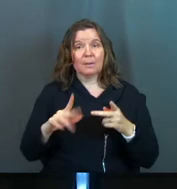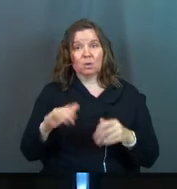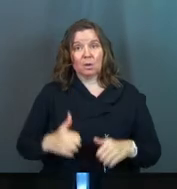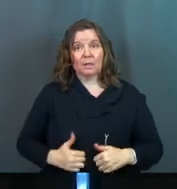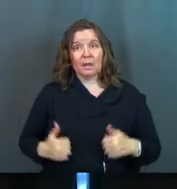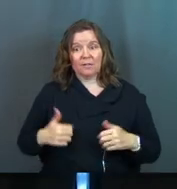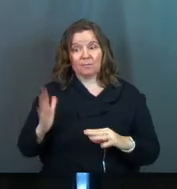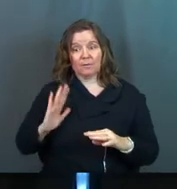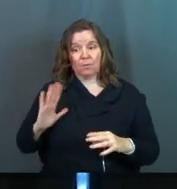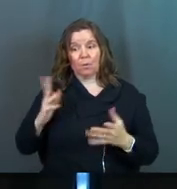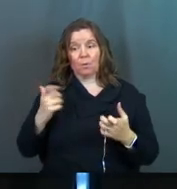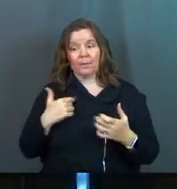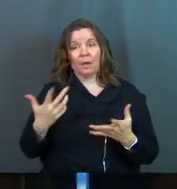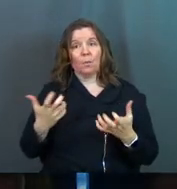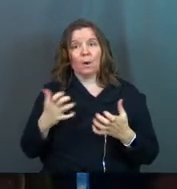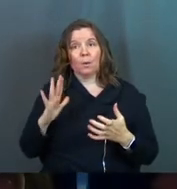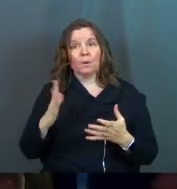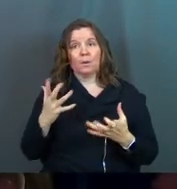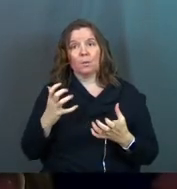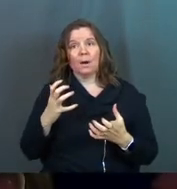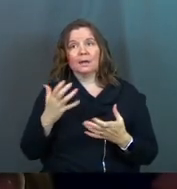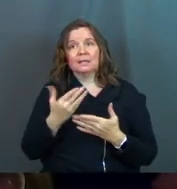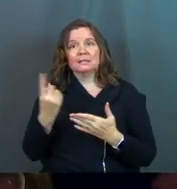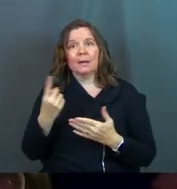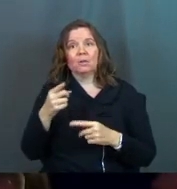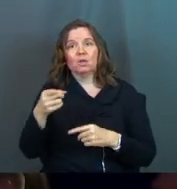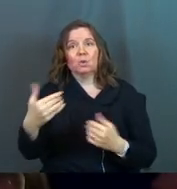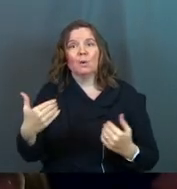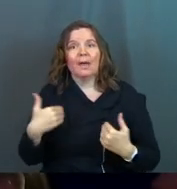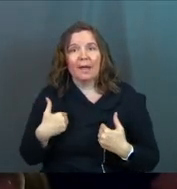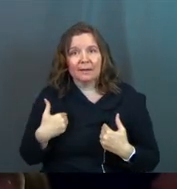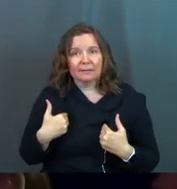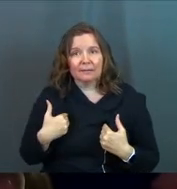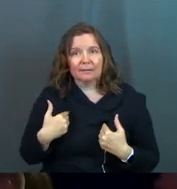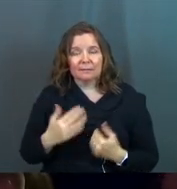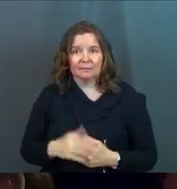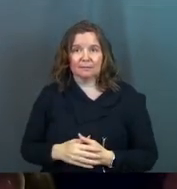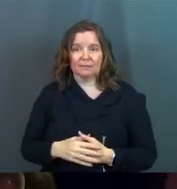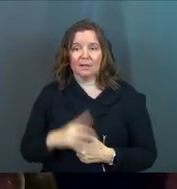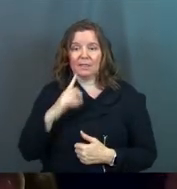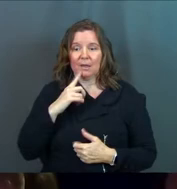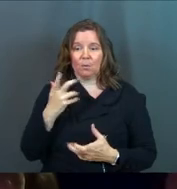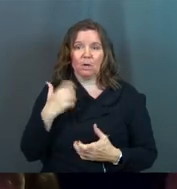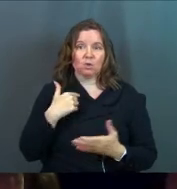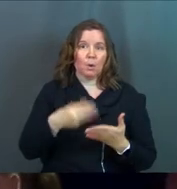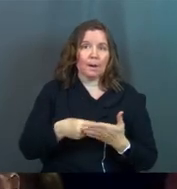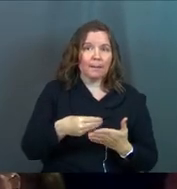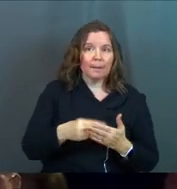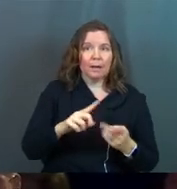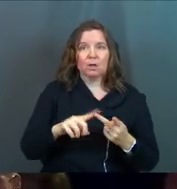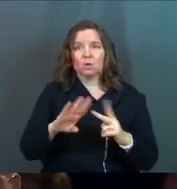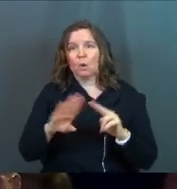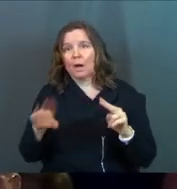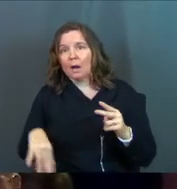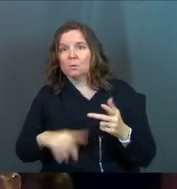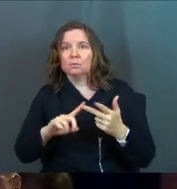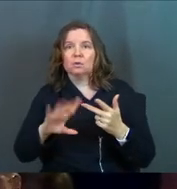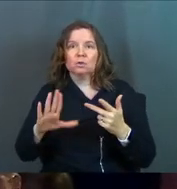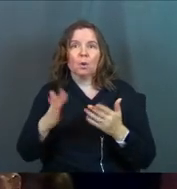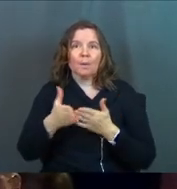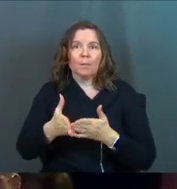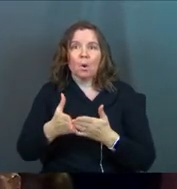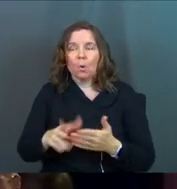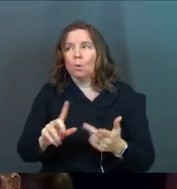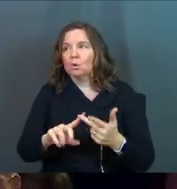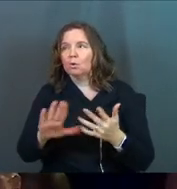people in your life before and what they were after was they were after something you had. They were after your money. They were after your house. They were after your